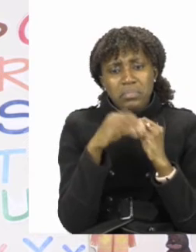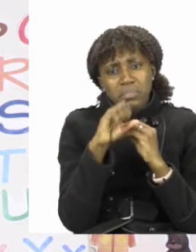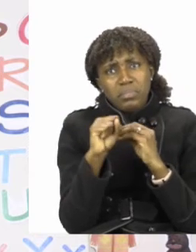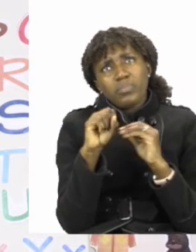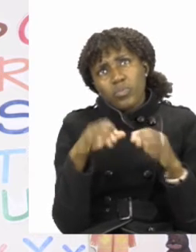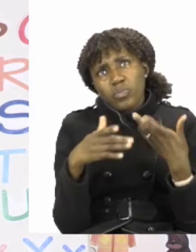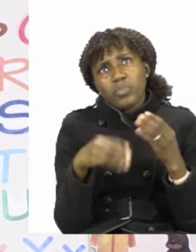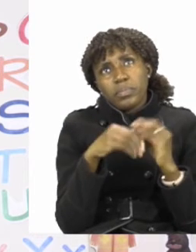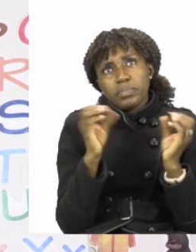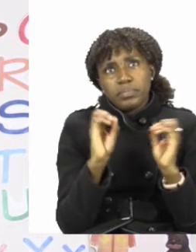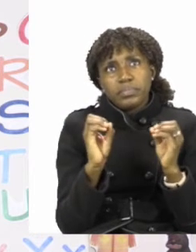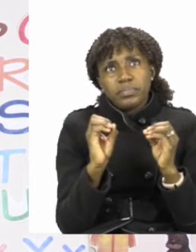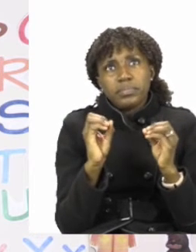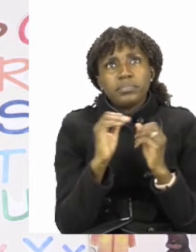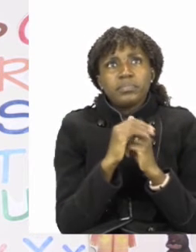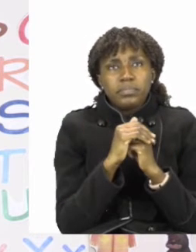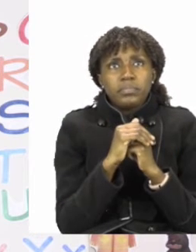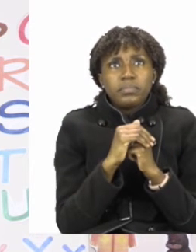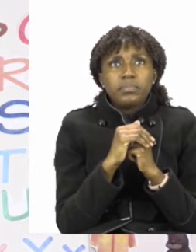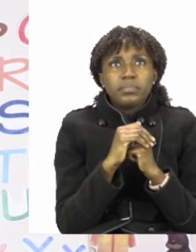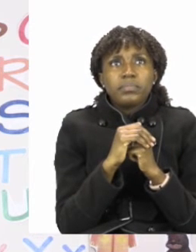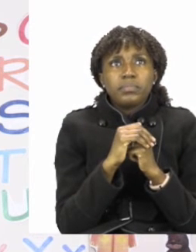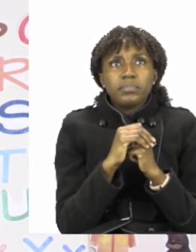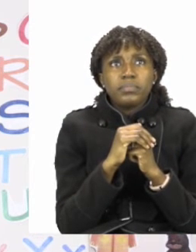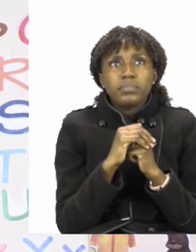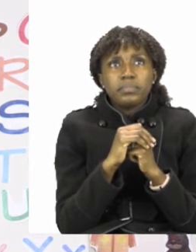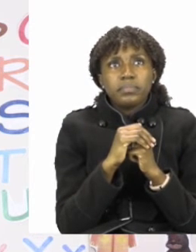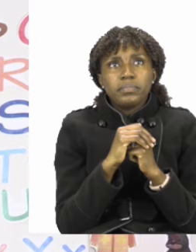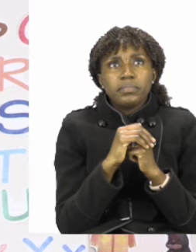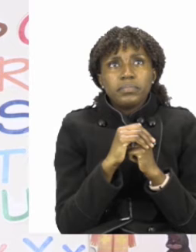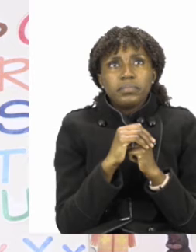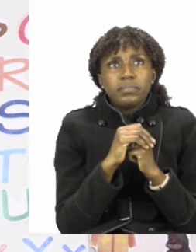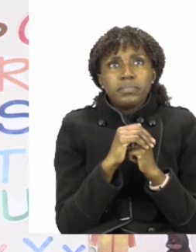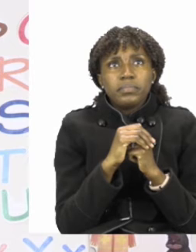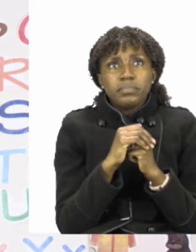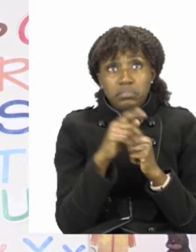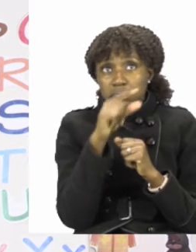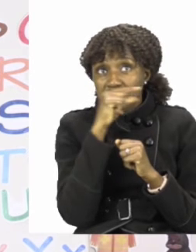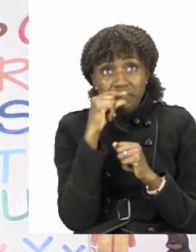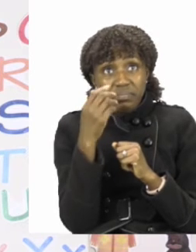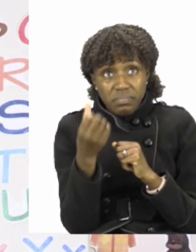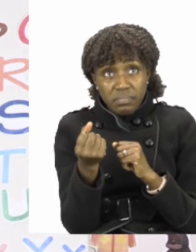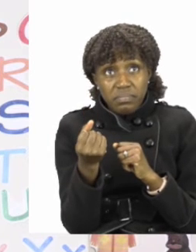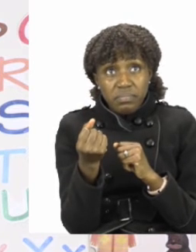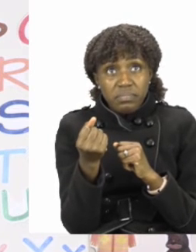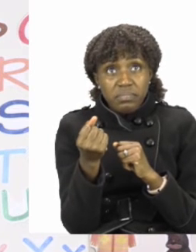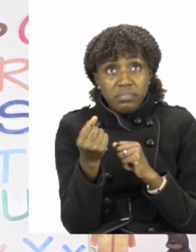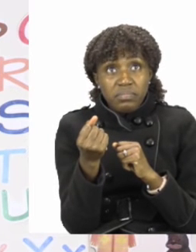after that, we want to find out, do we use names? Are there any names?